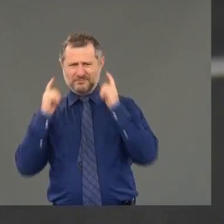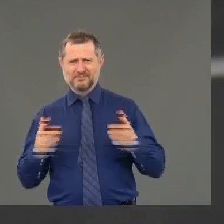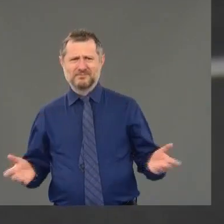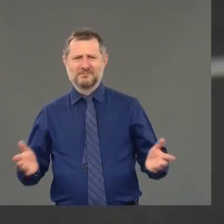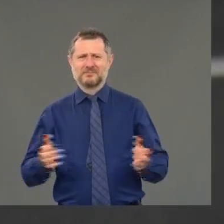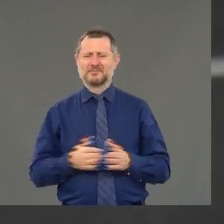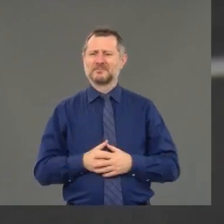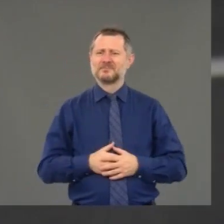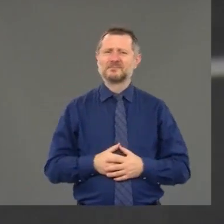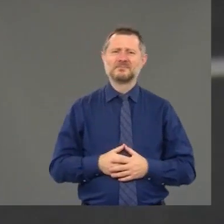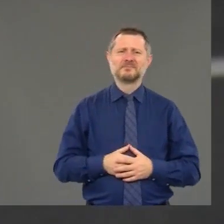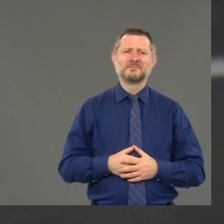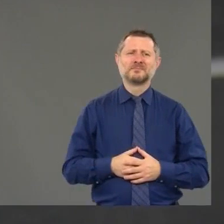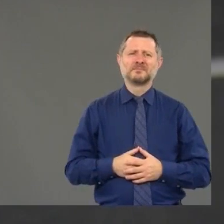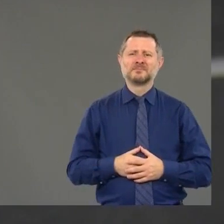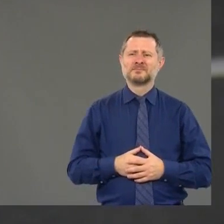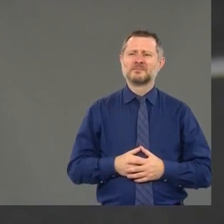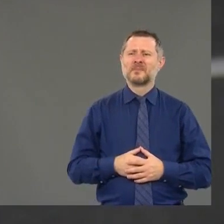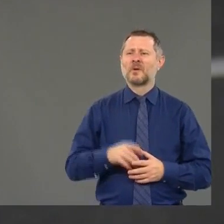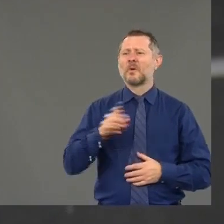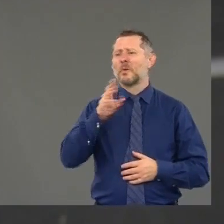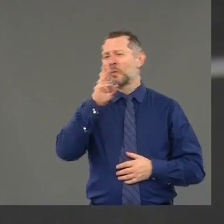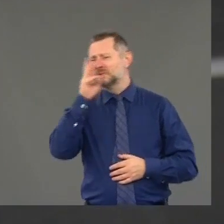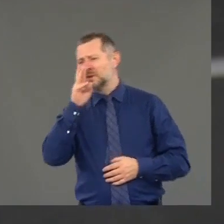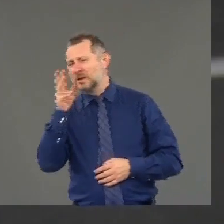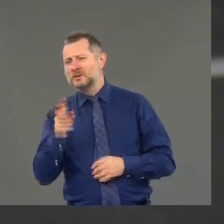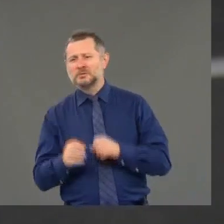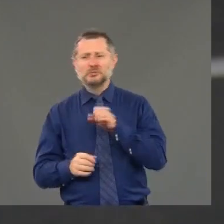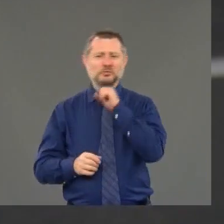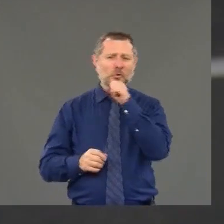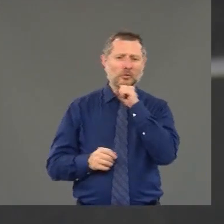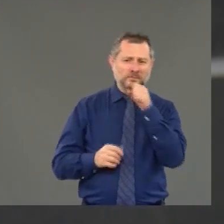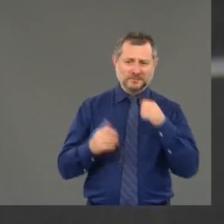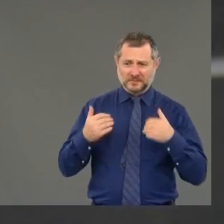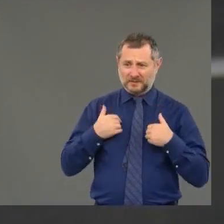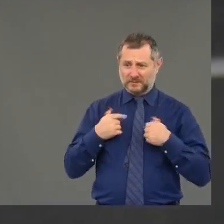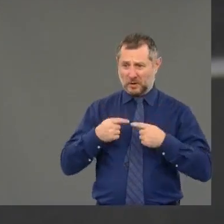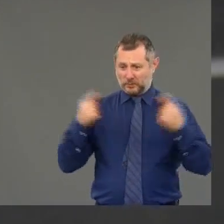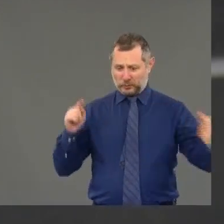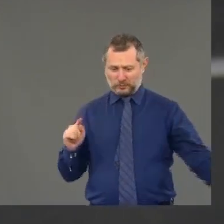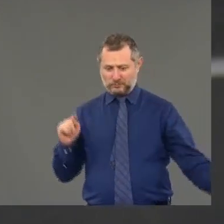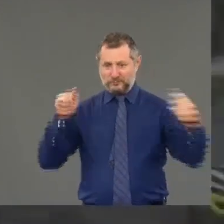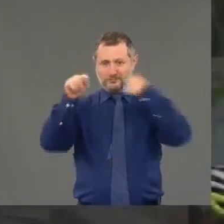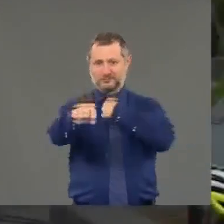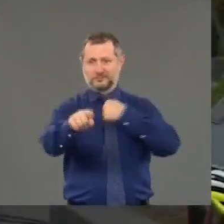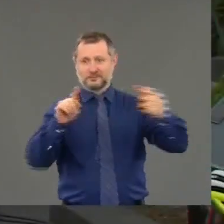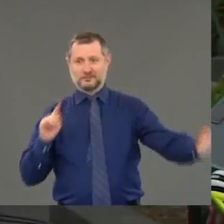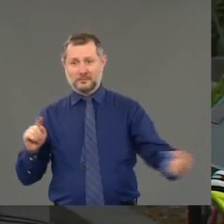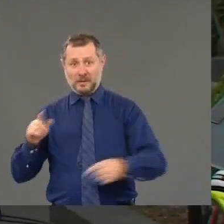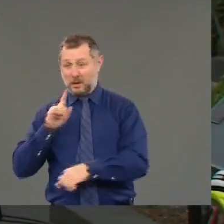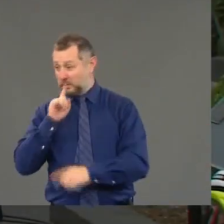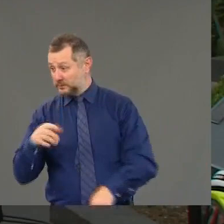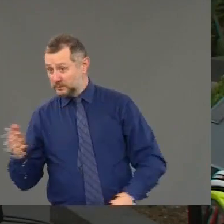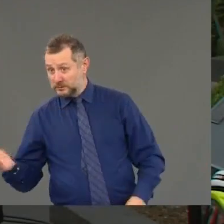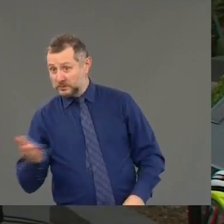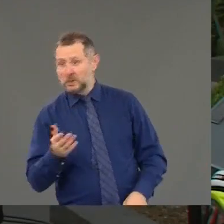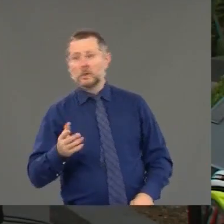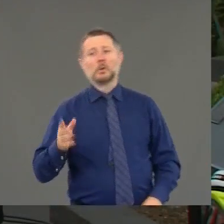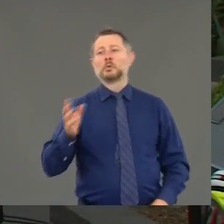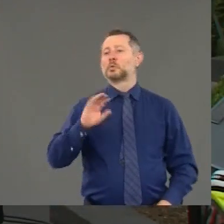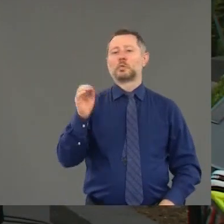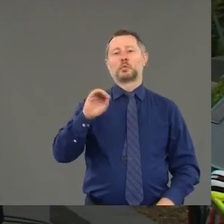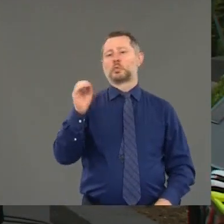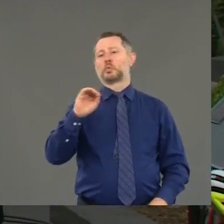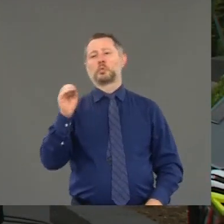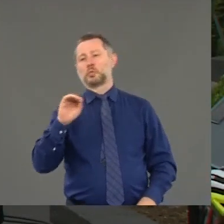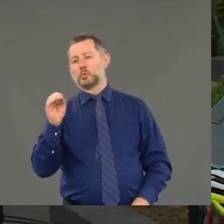direction from Westchester and Rockland or with bikers and pedestrians? you want to answer that? Yeah. No, there are not. As